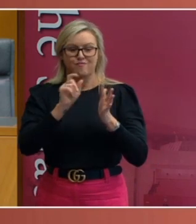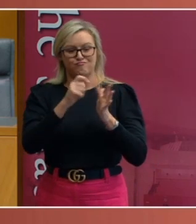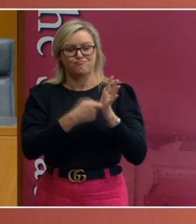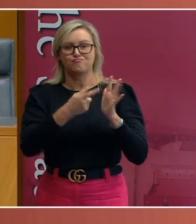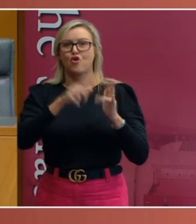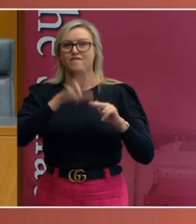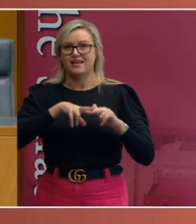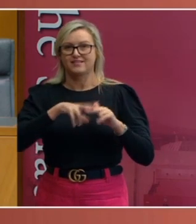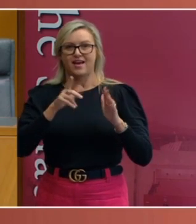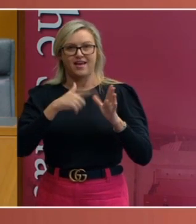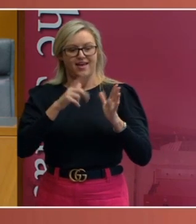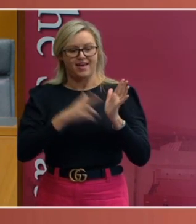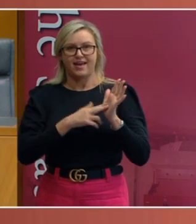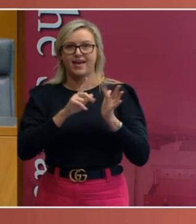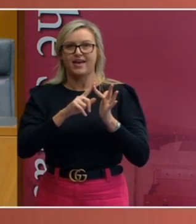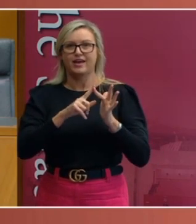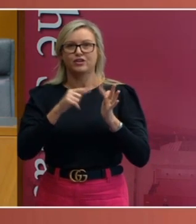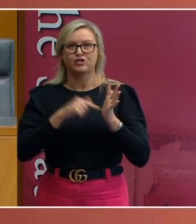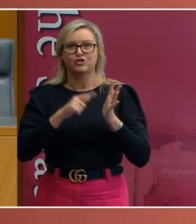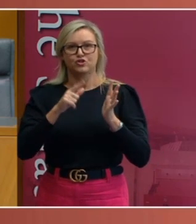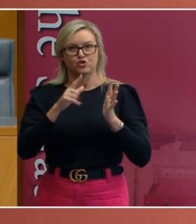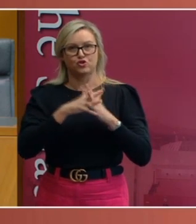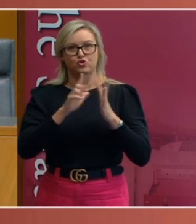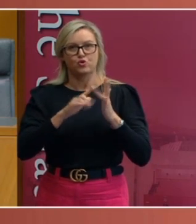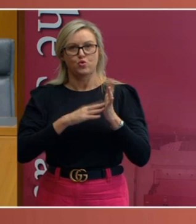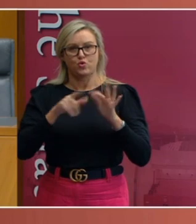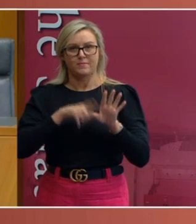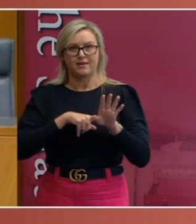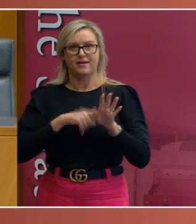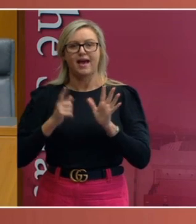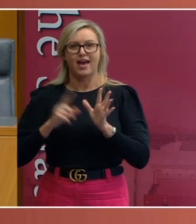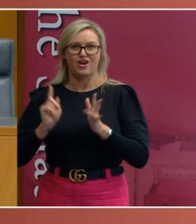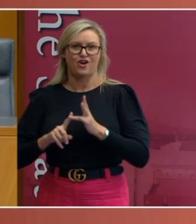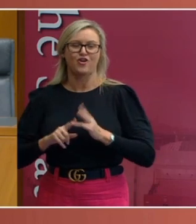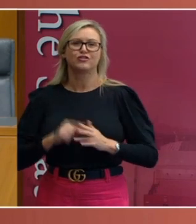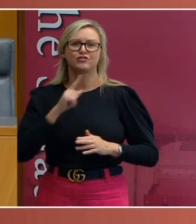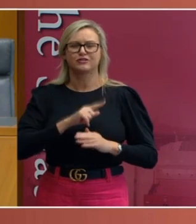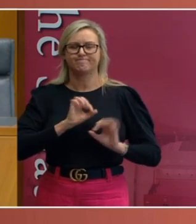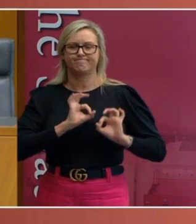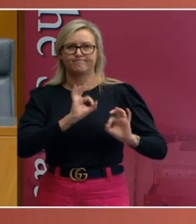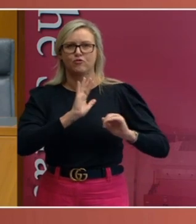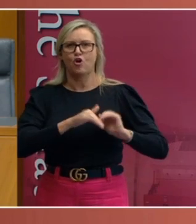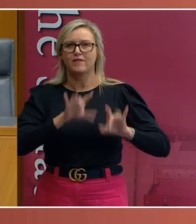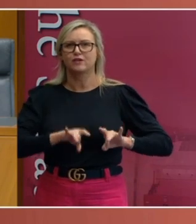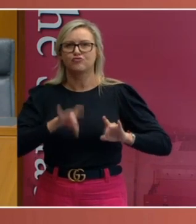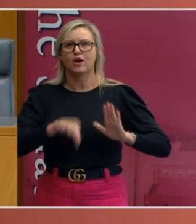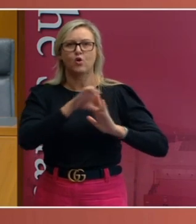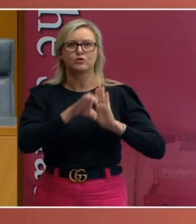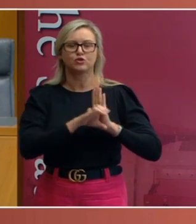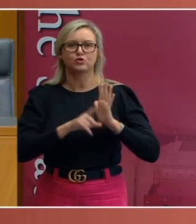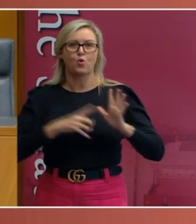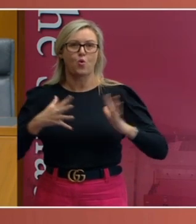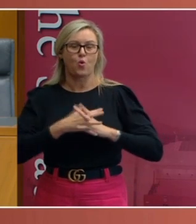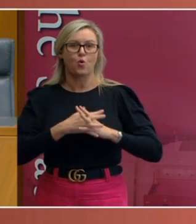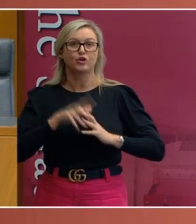Professor Toomey is an Australian academic and lawyer specialising in Australian constitutional law. She's currently the Professor